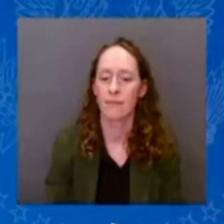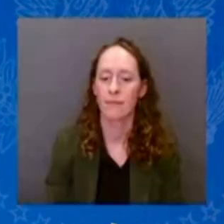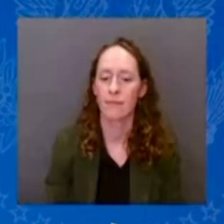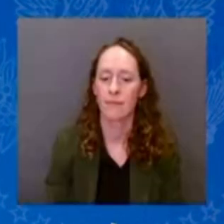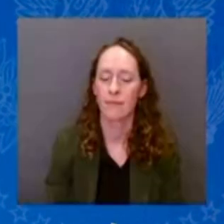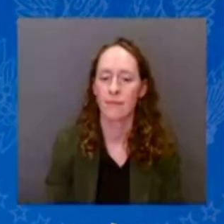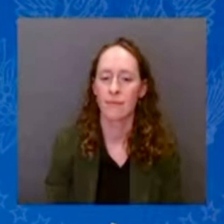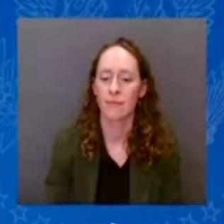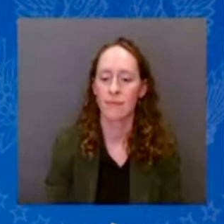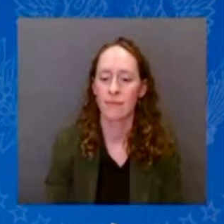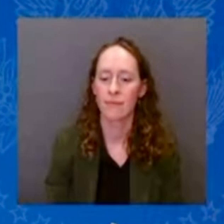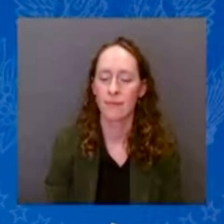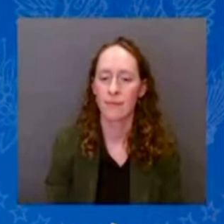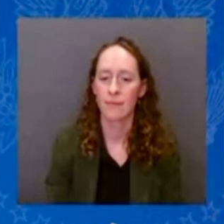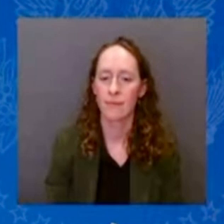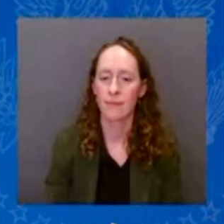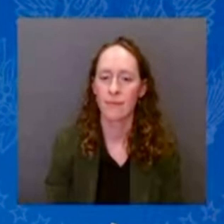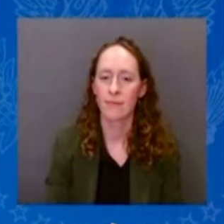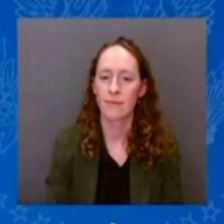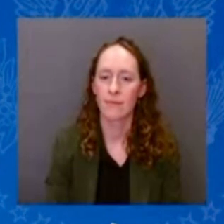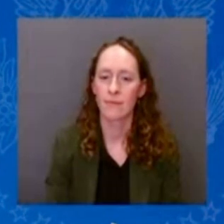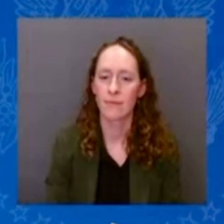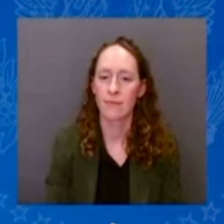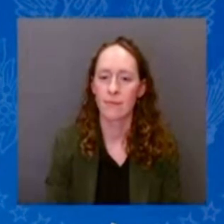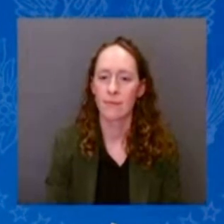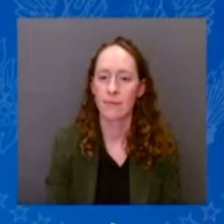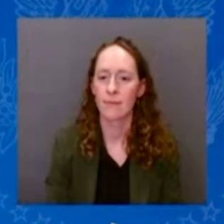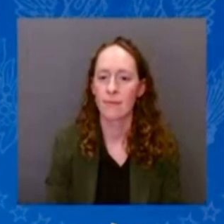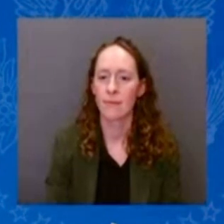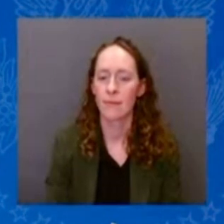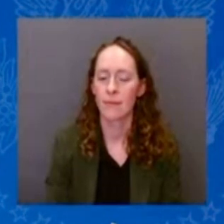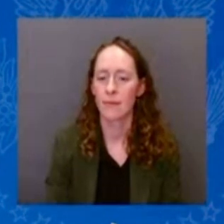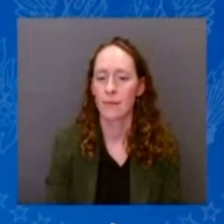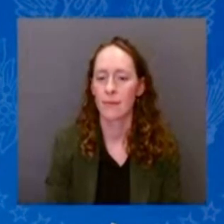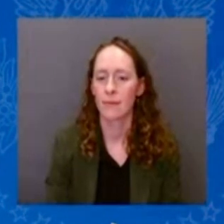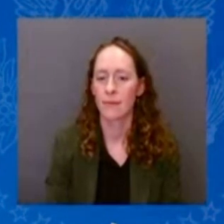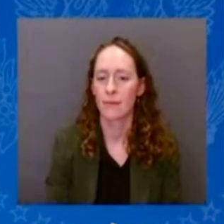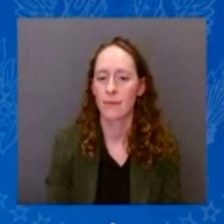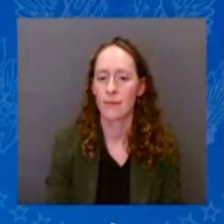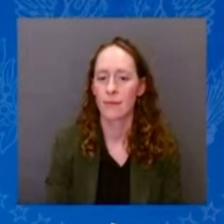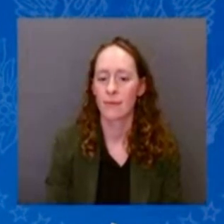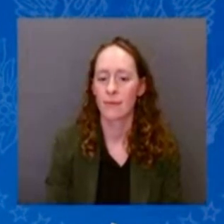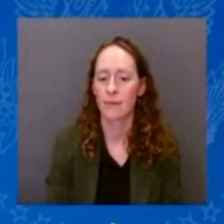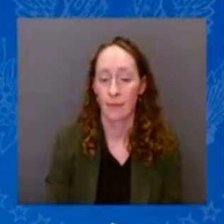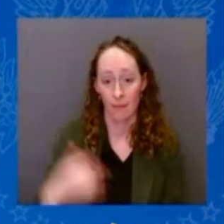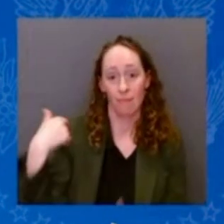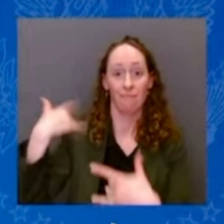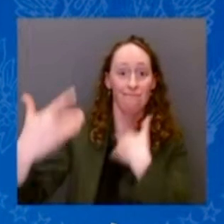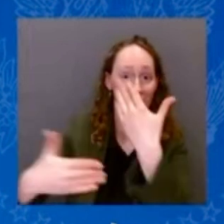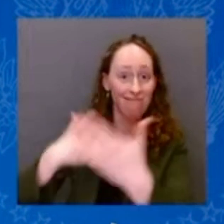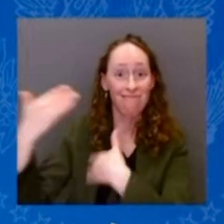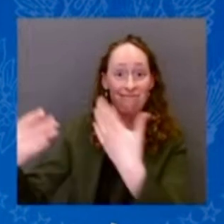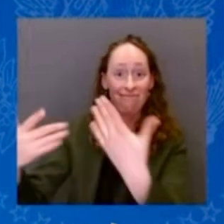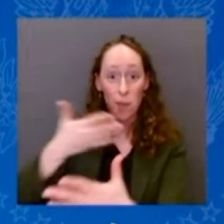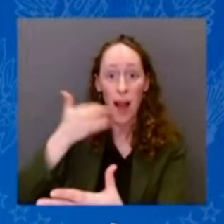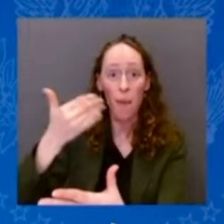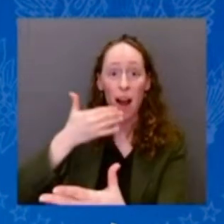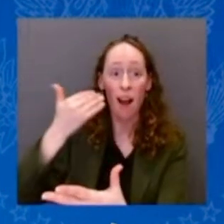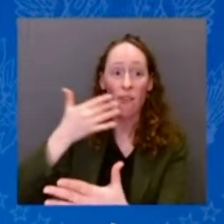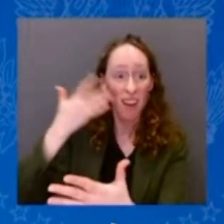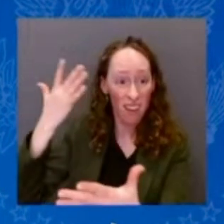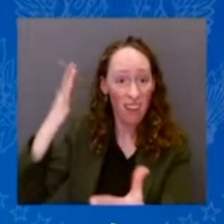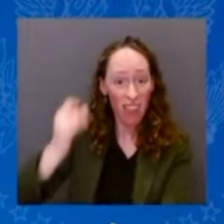We're not going to let them undo the progress we've made. Look, let me close with this. I've been determined to make things in this country again,